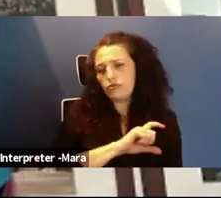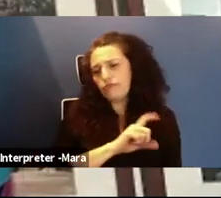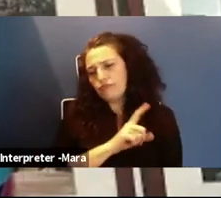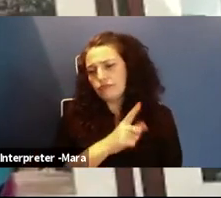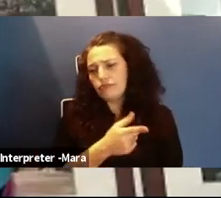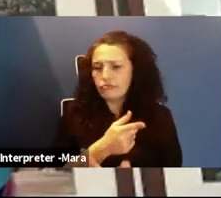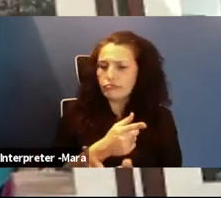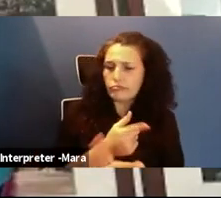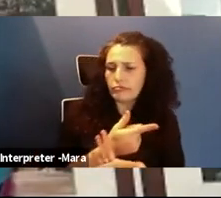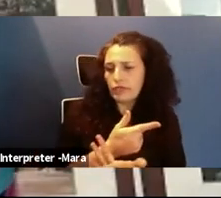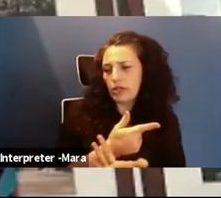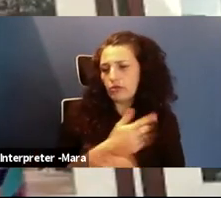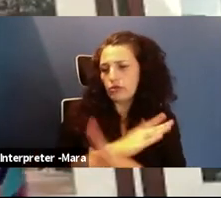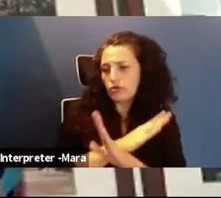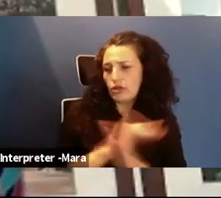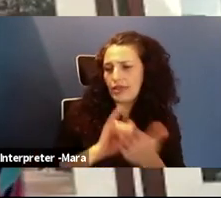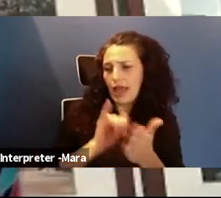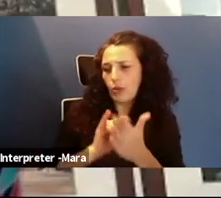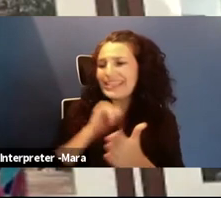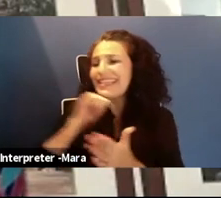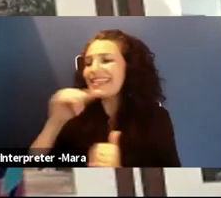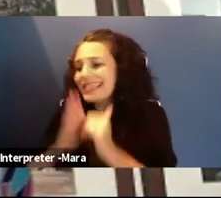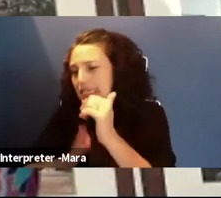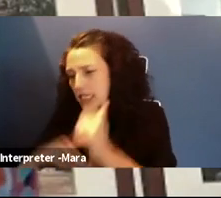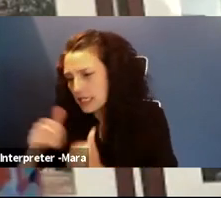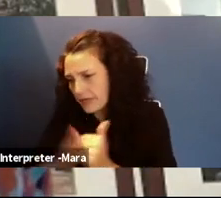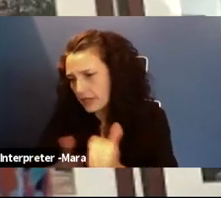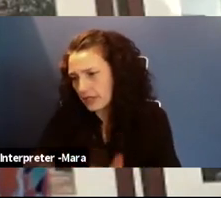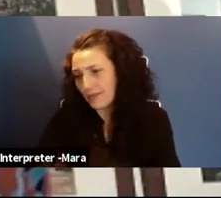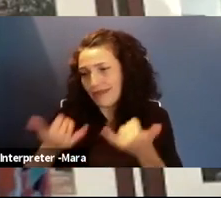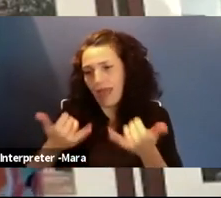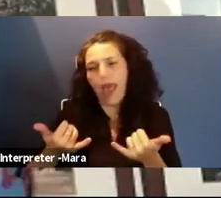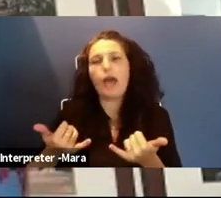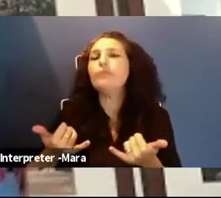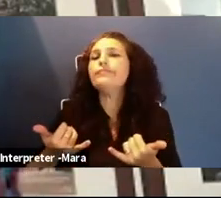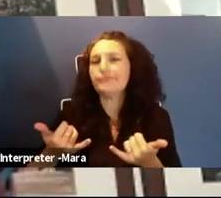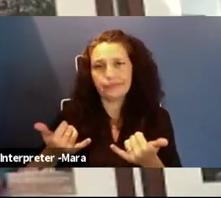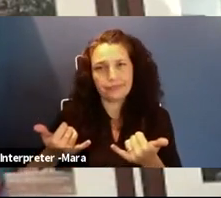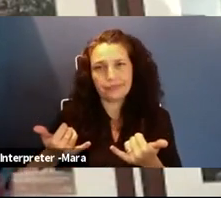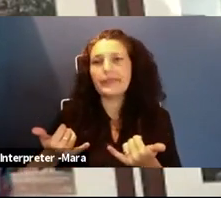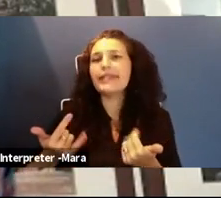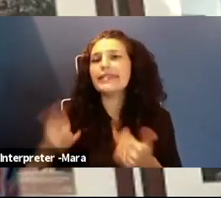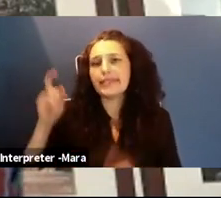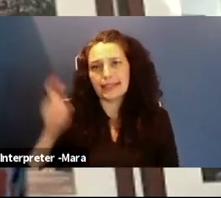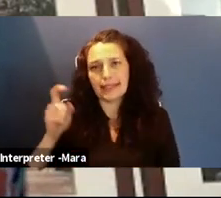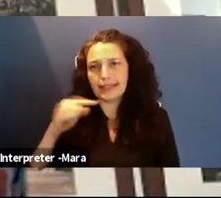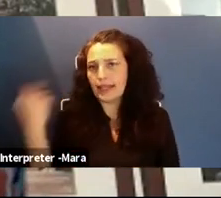it's a necessity all of the time. So take it away, Dr. Ashley.